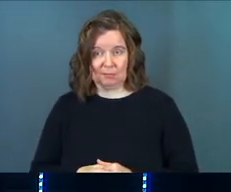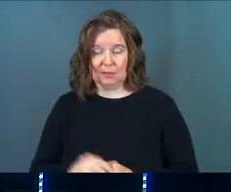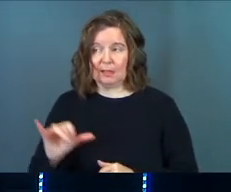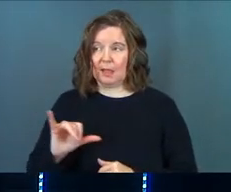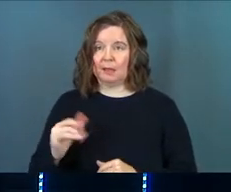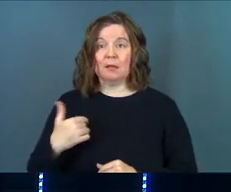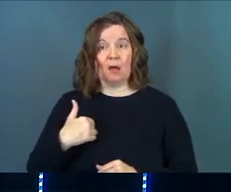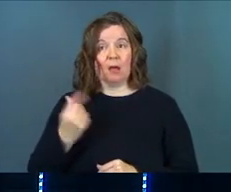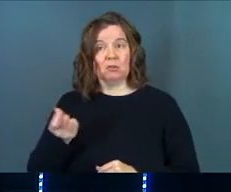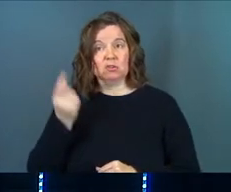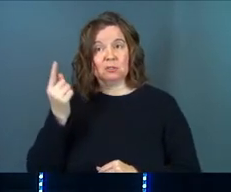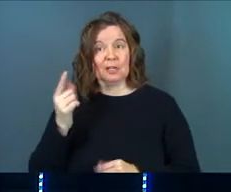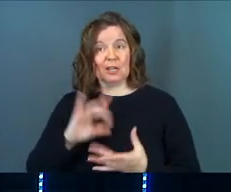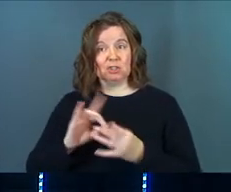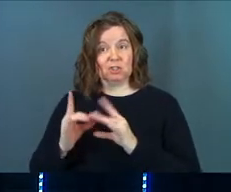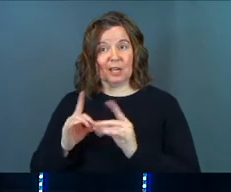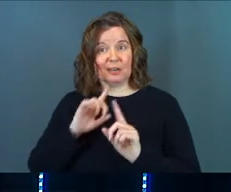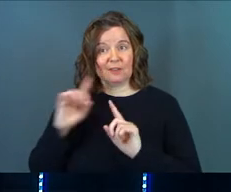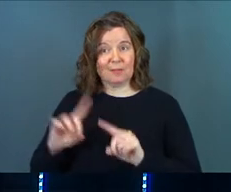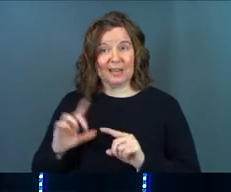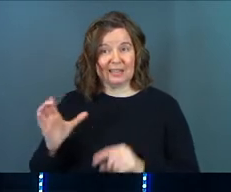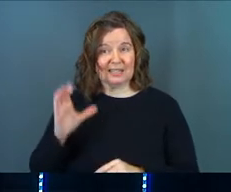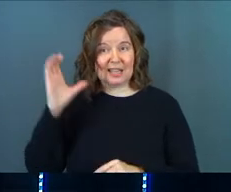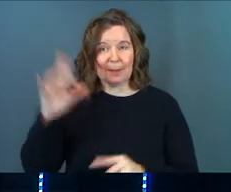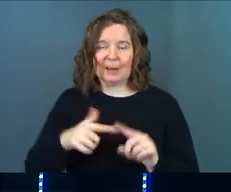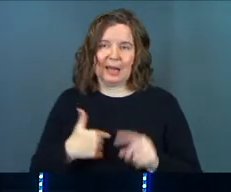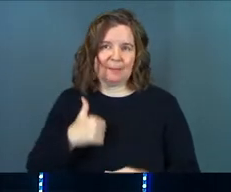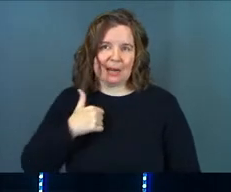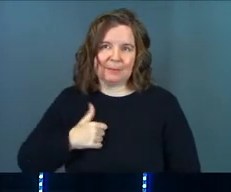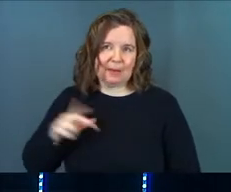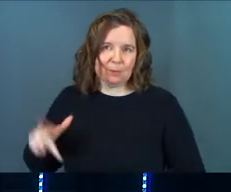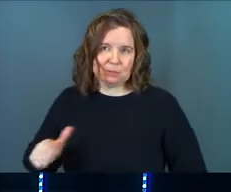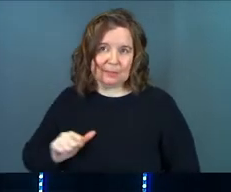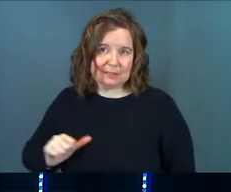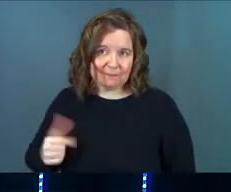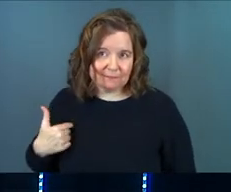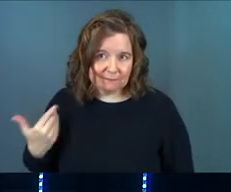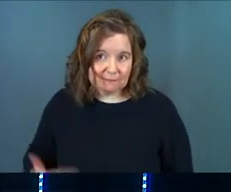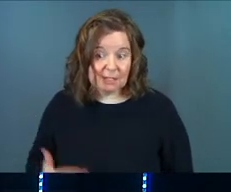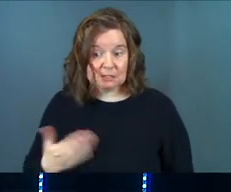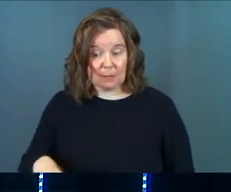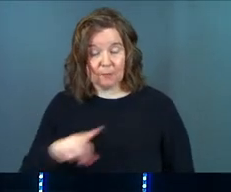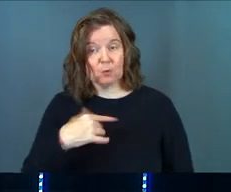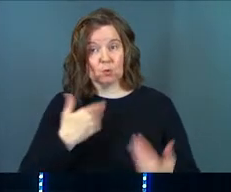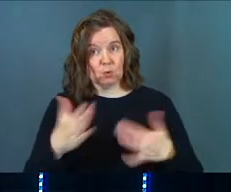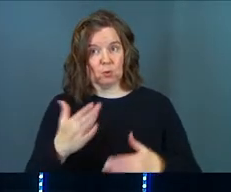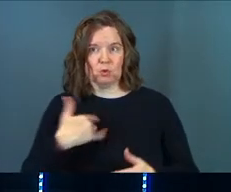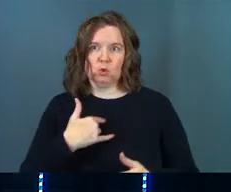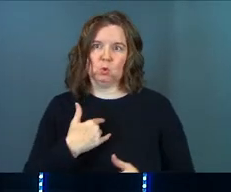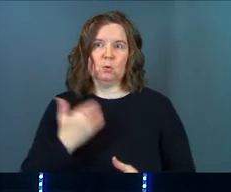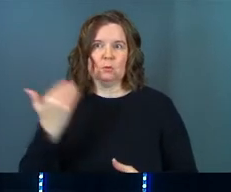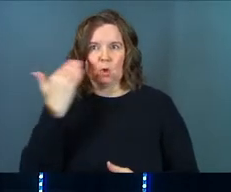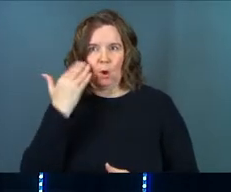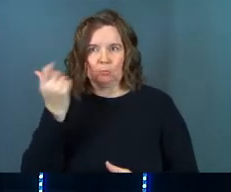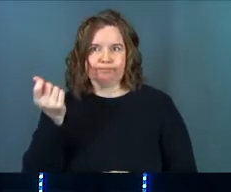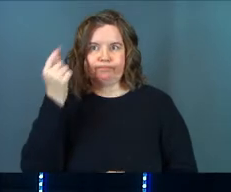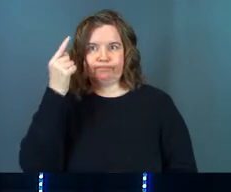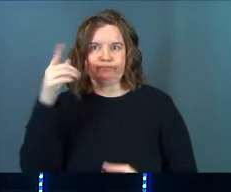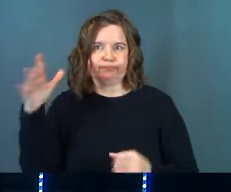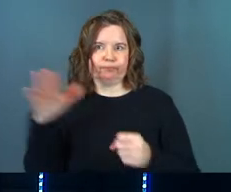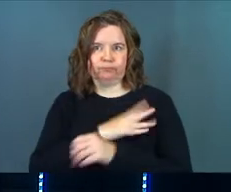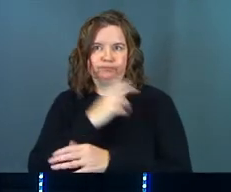Like, I understand chain of command in concept, but I'm not a military person. Some of you guys in this room, you live chain of command.